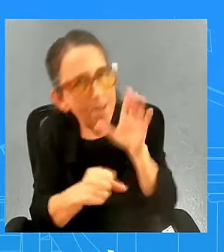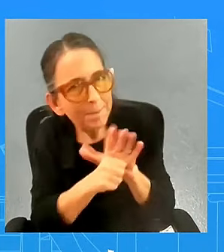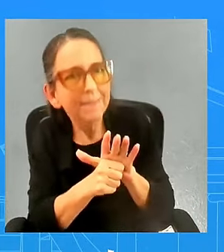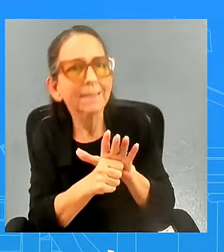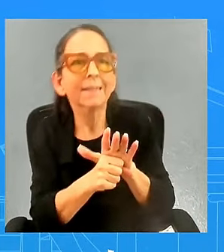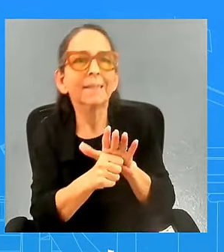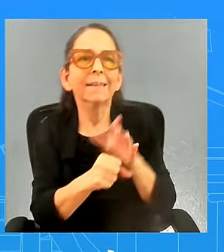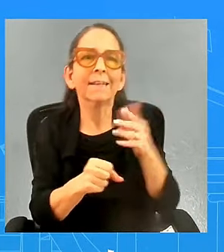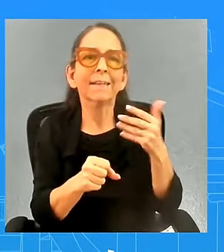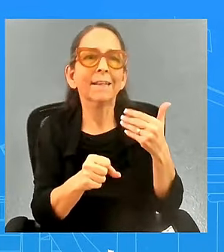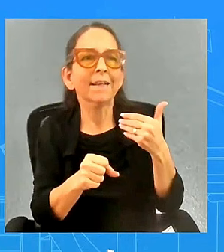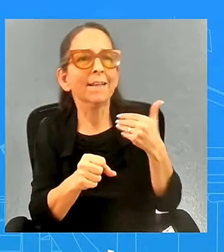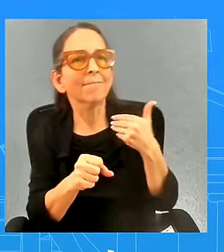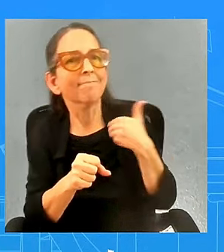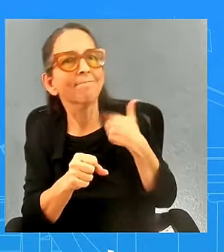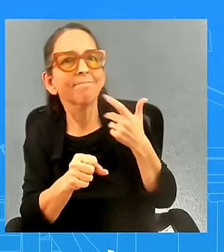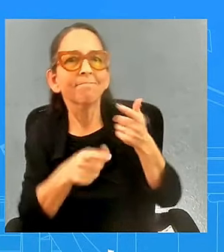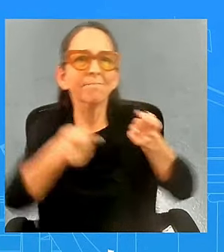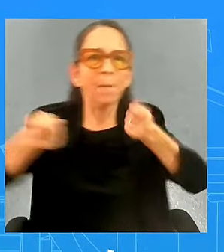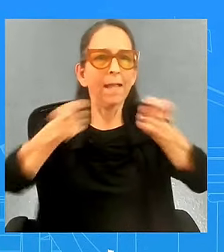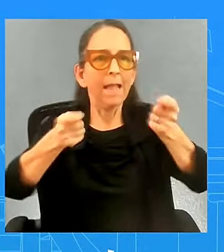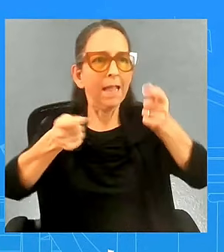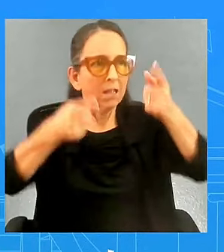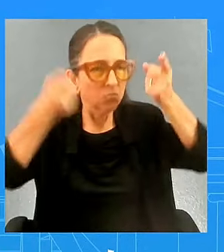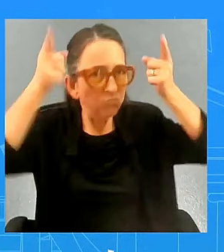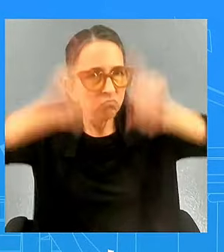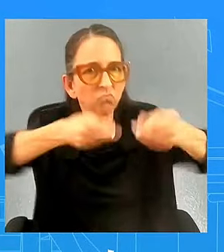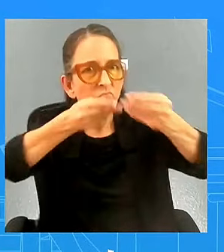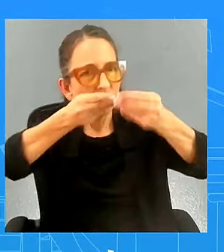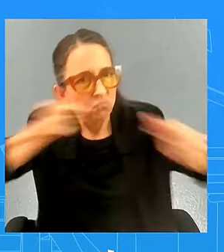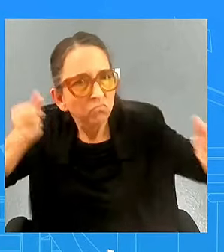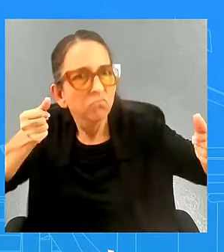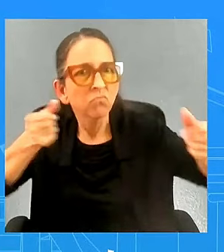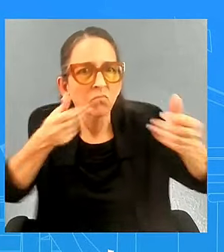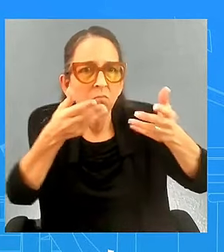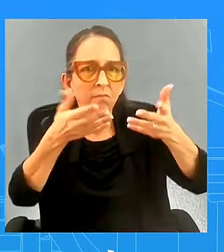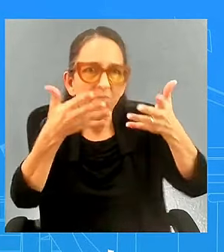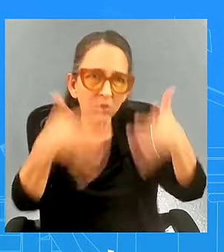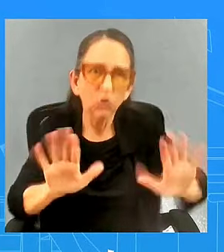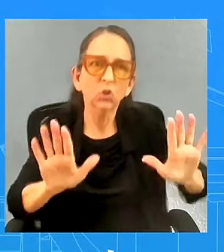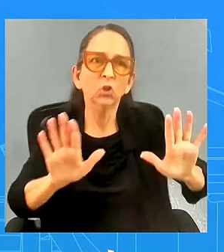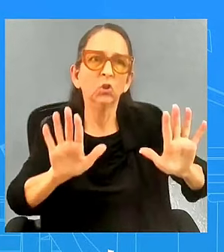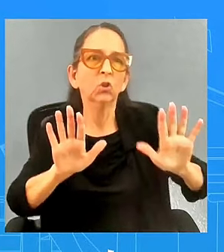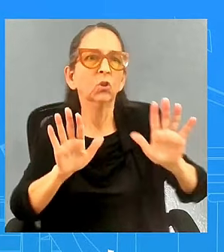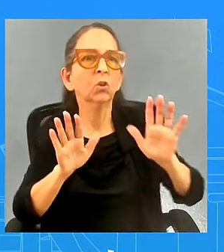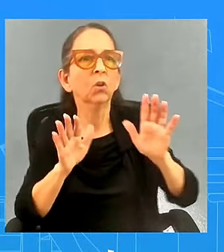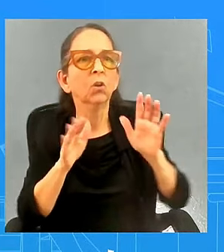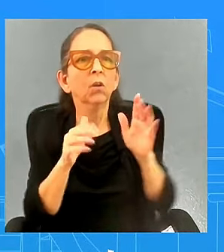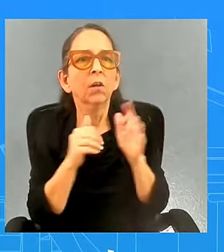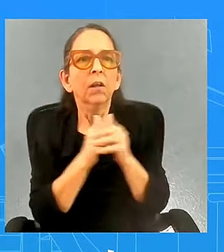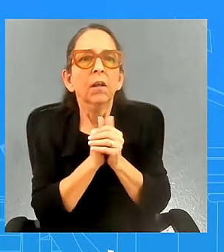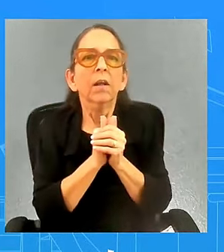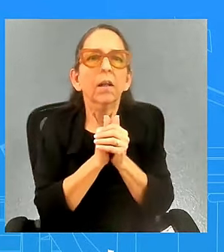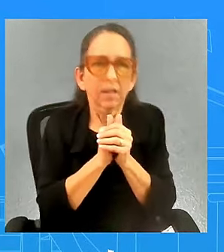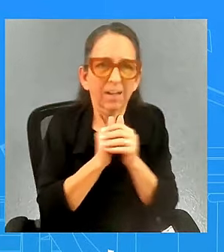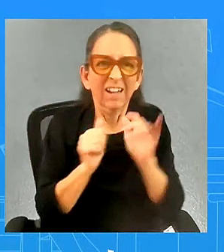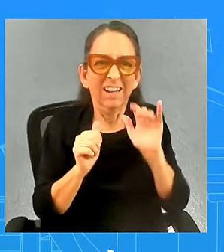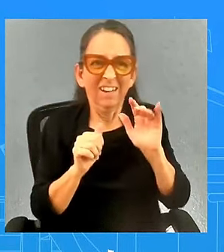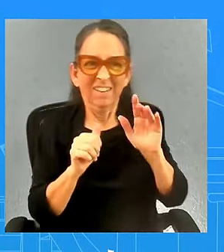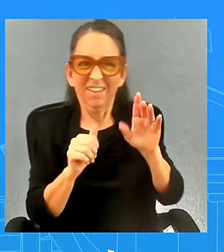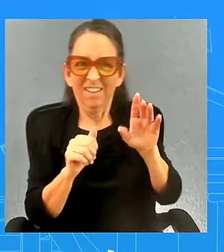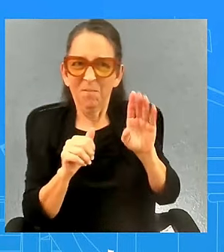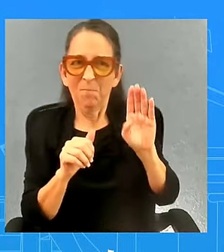uh resolution uh to end to end what we're seeing along the blue line look uh you know and we're also been very consistent